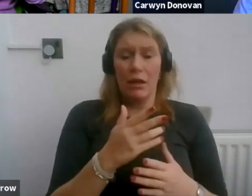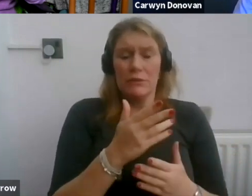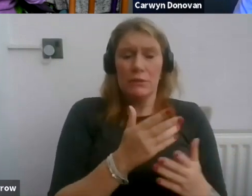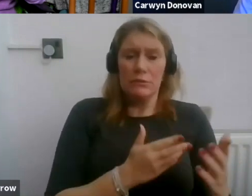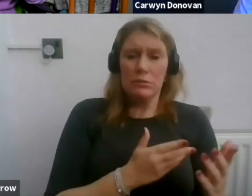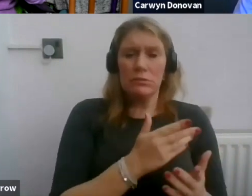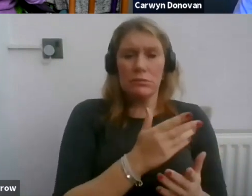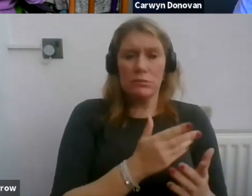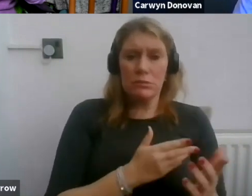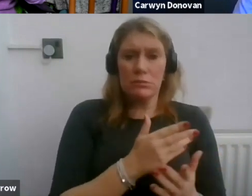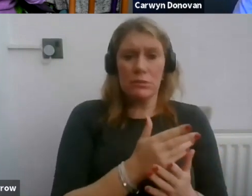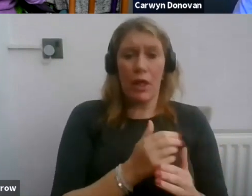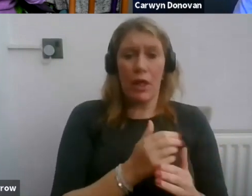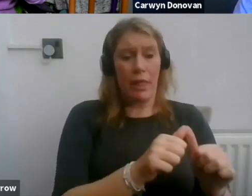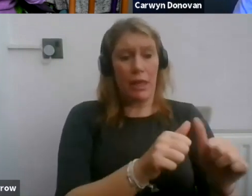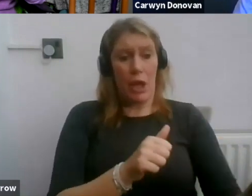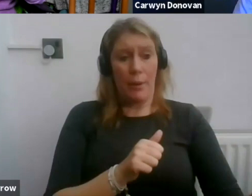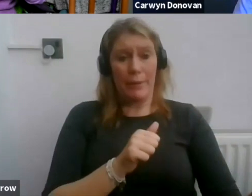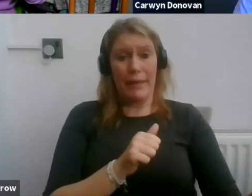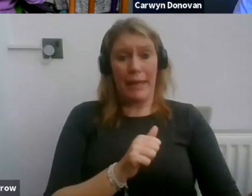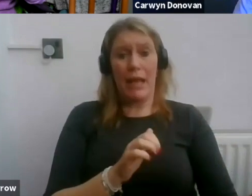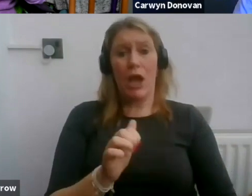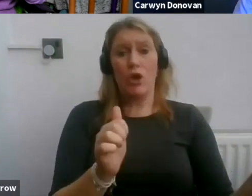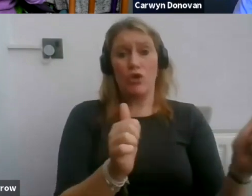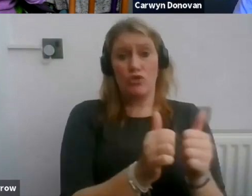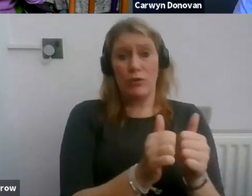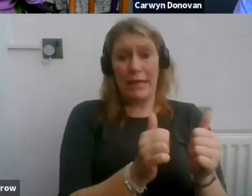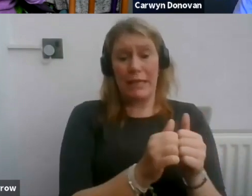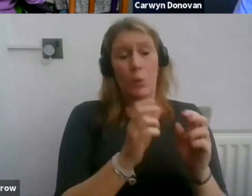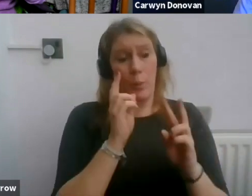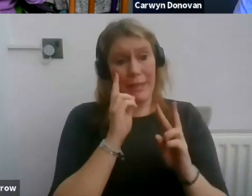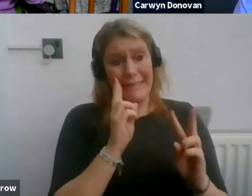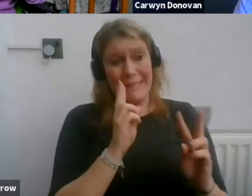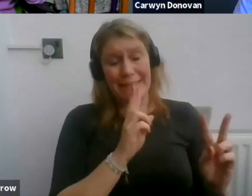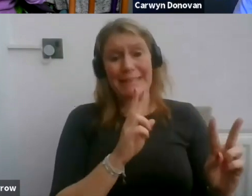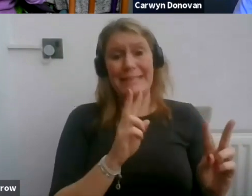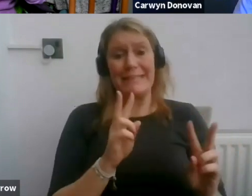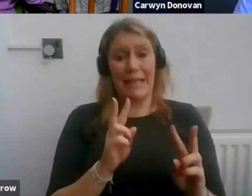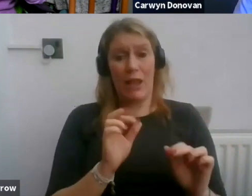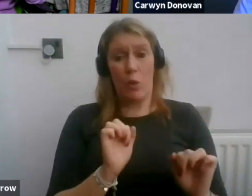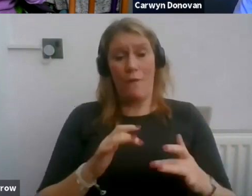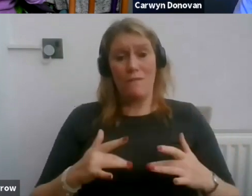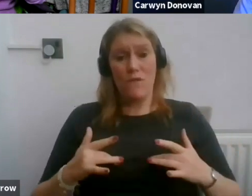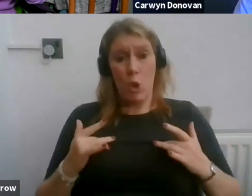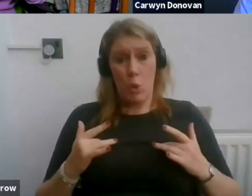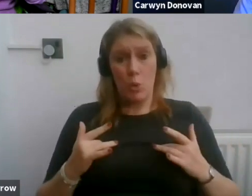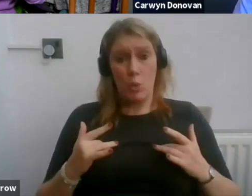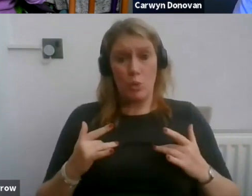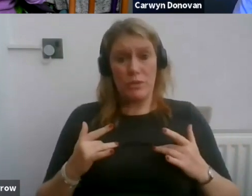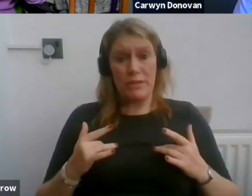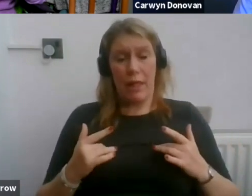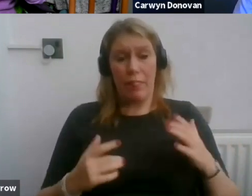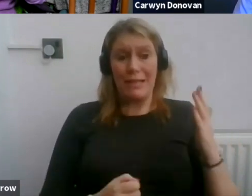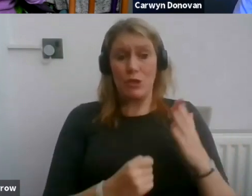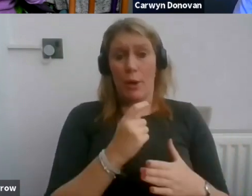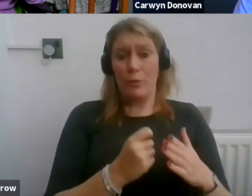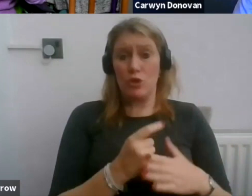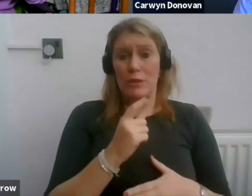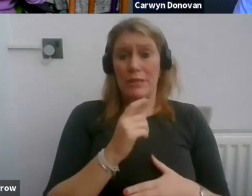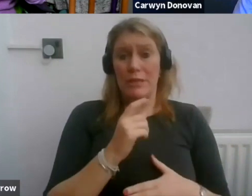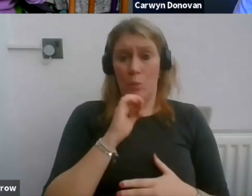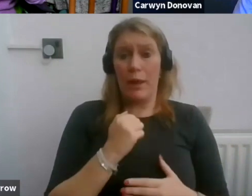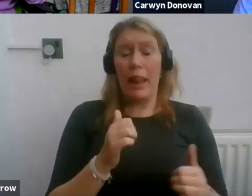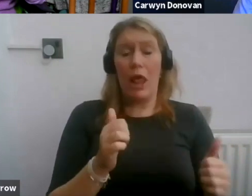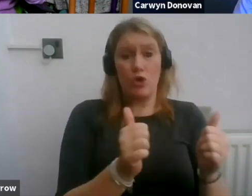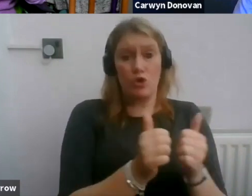and the company did say that, yes, we see your point on this opportunity and we are